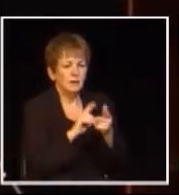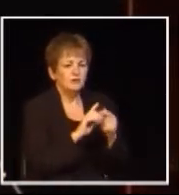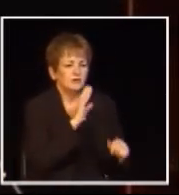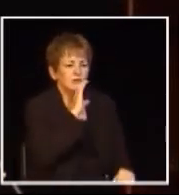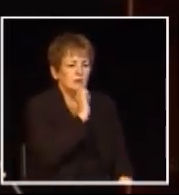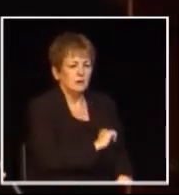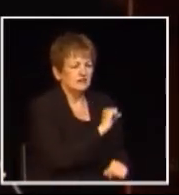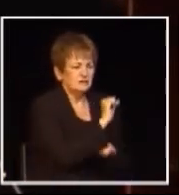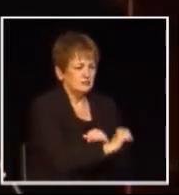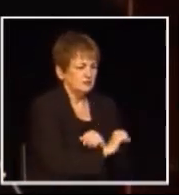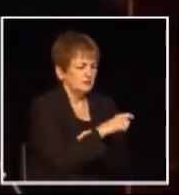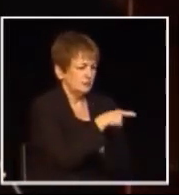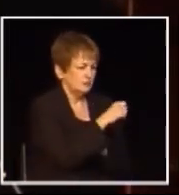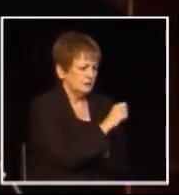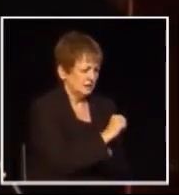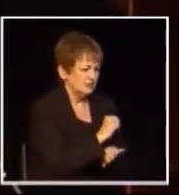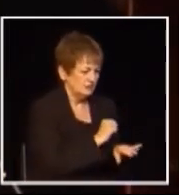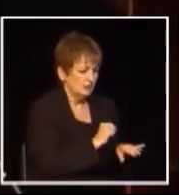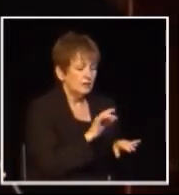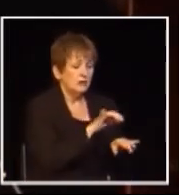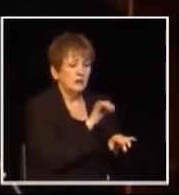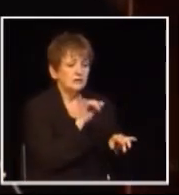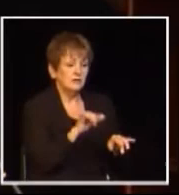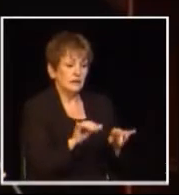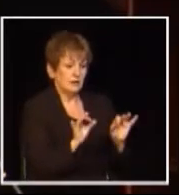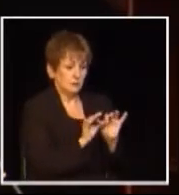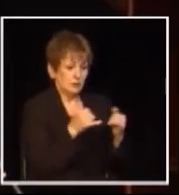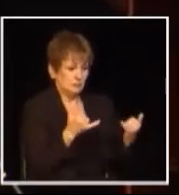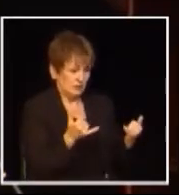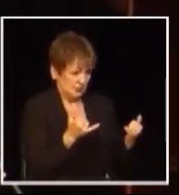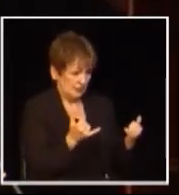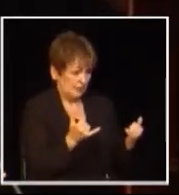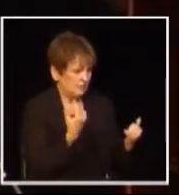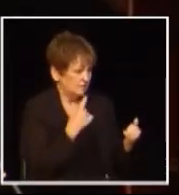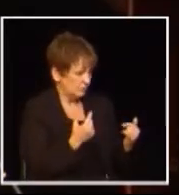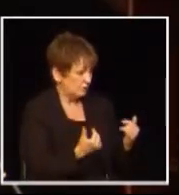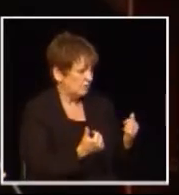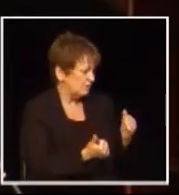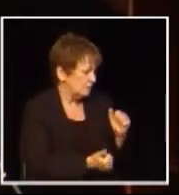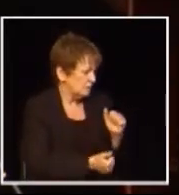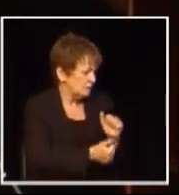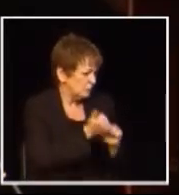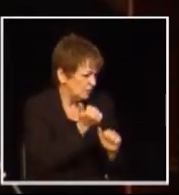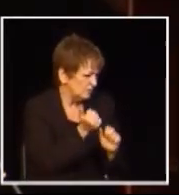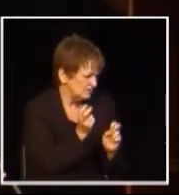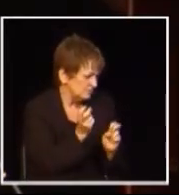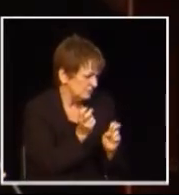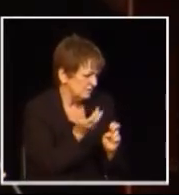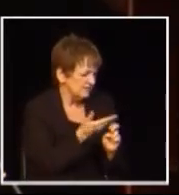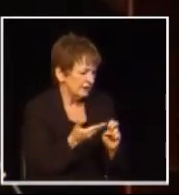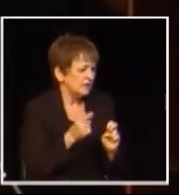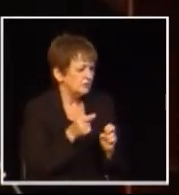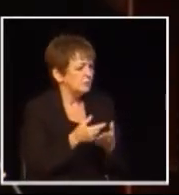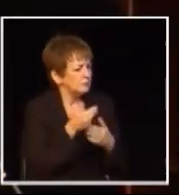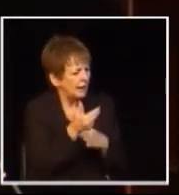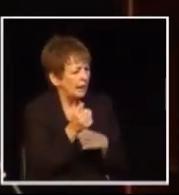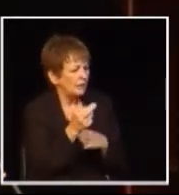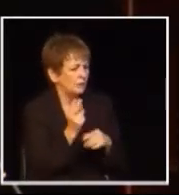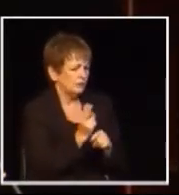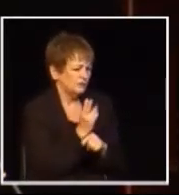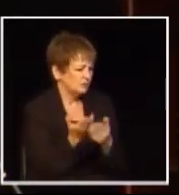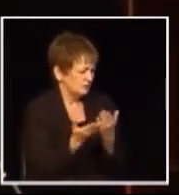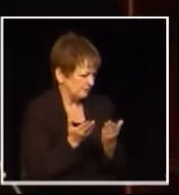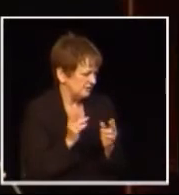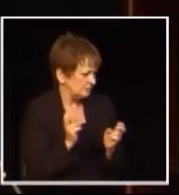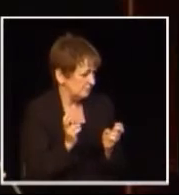much larger than you would have under the PST system so and also the rates now going to go for most goods and services I'd like